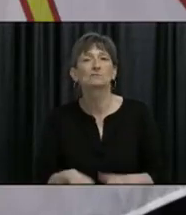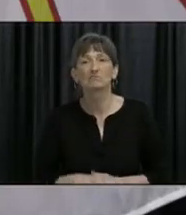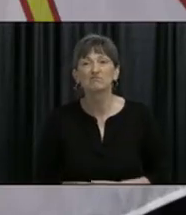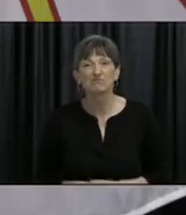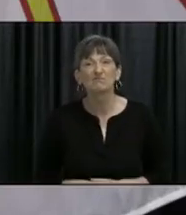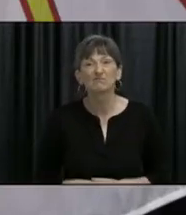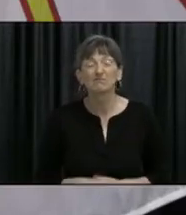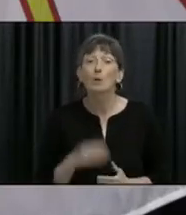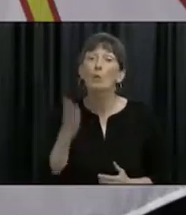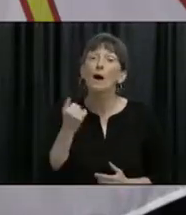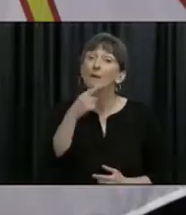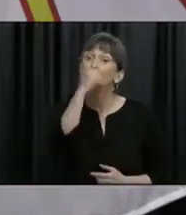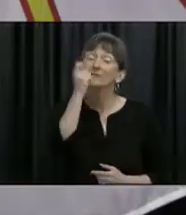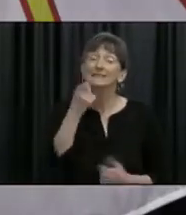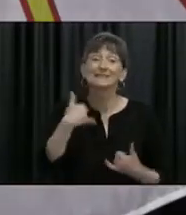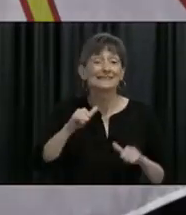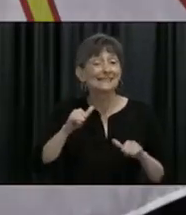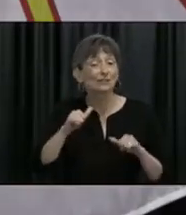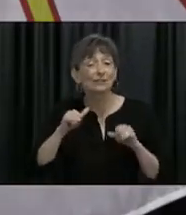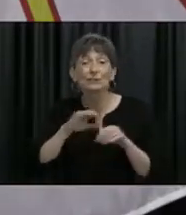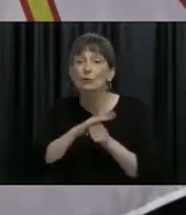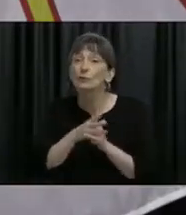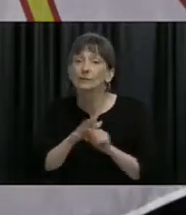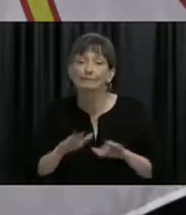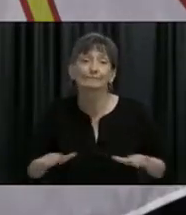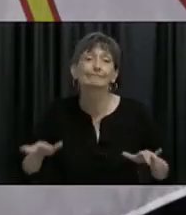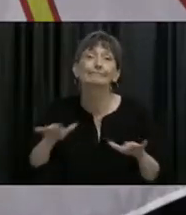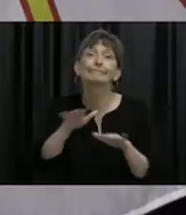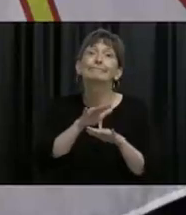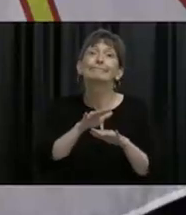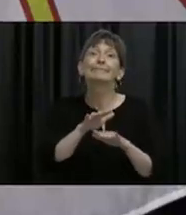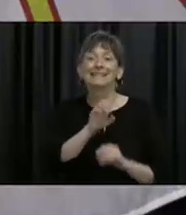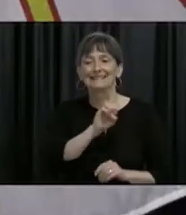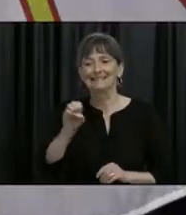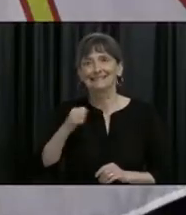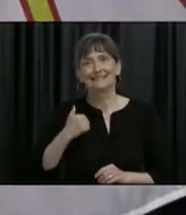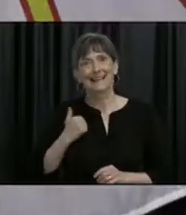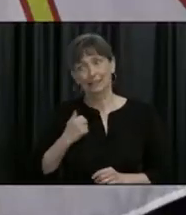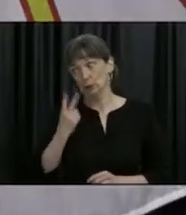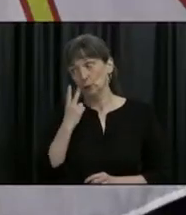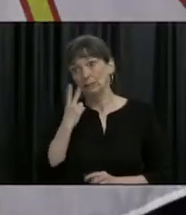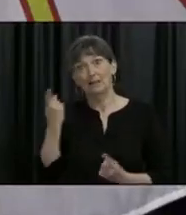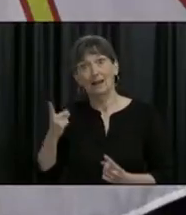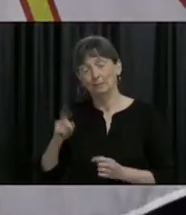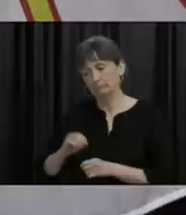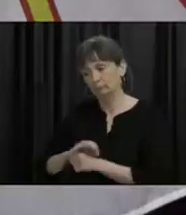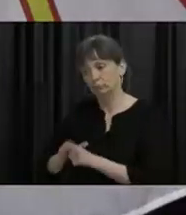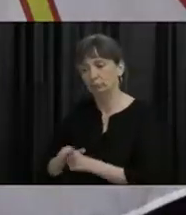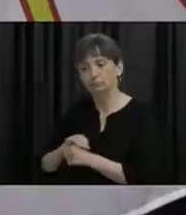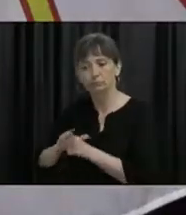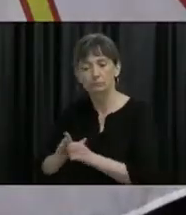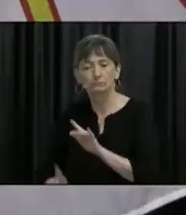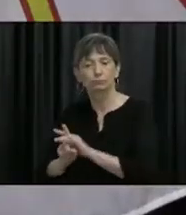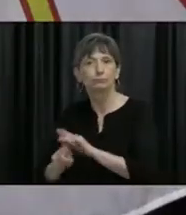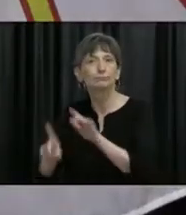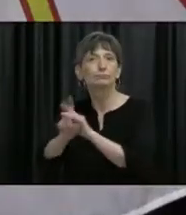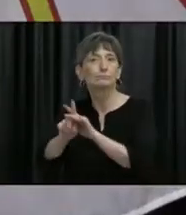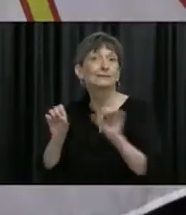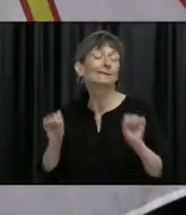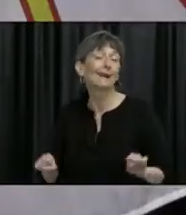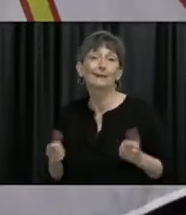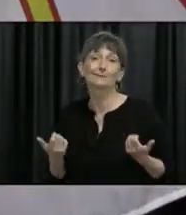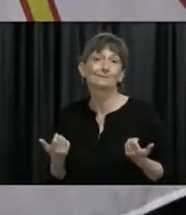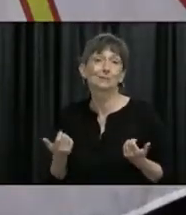because we know that the virus is still amongst us and we can see results coming out of Atlantic Canada in recent days, that it's still here and it could potentially be